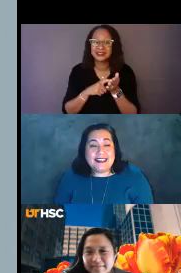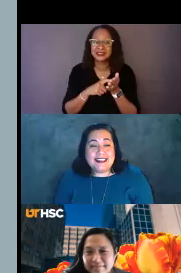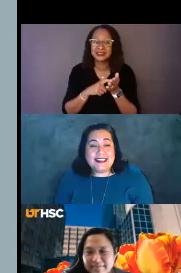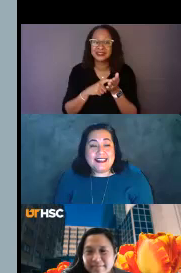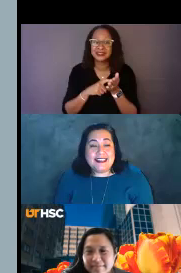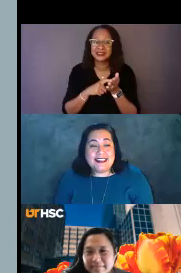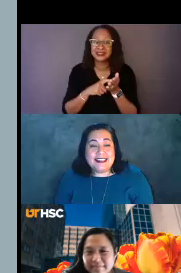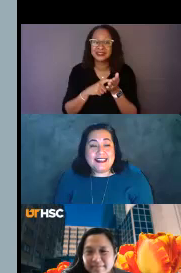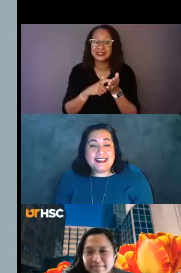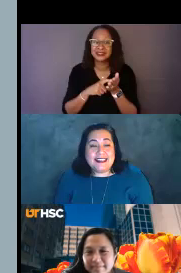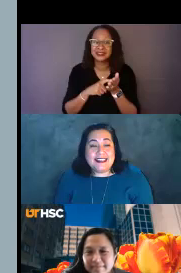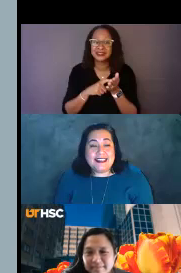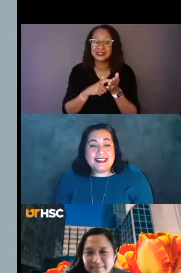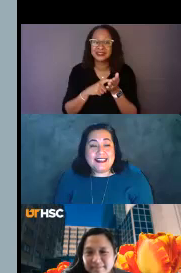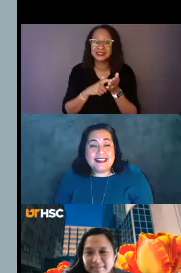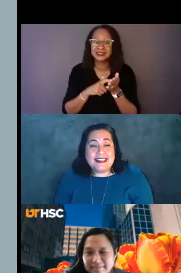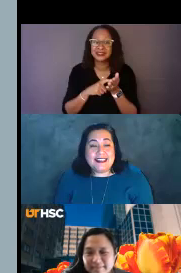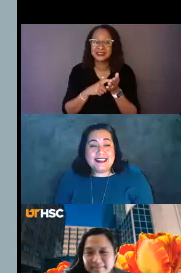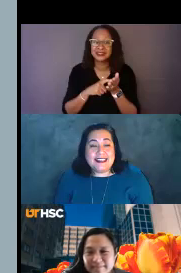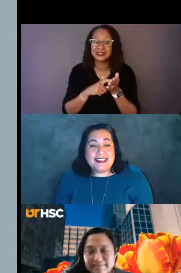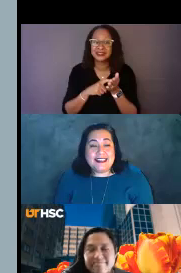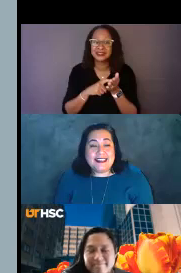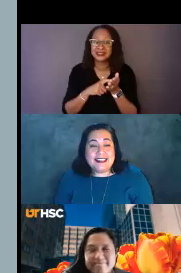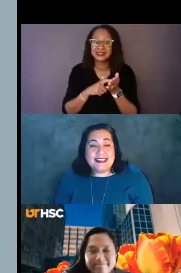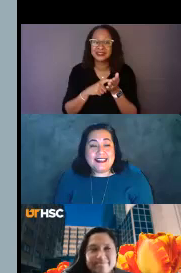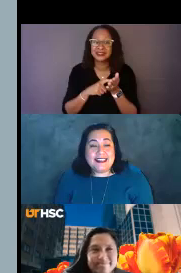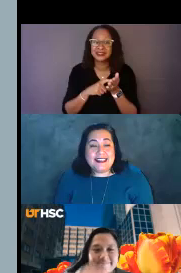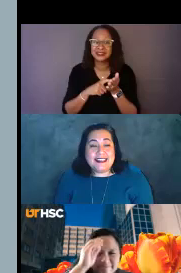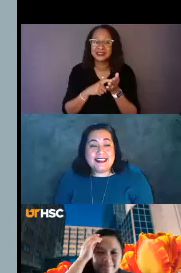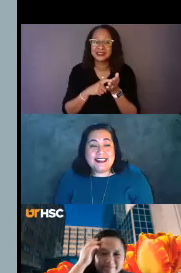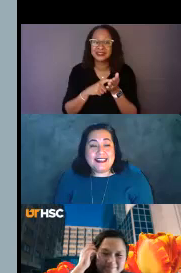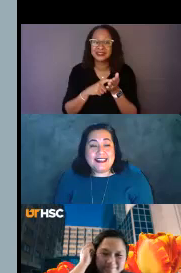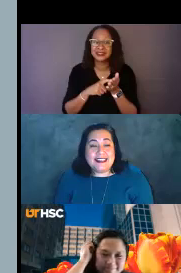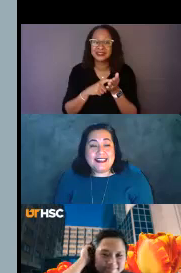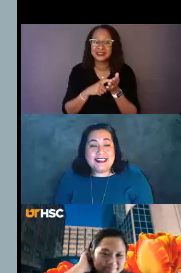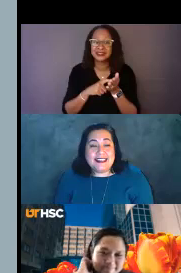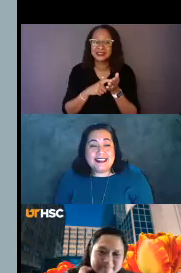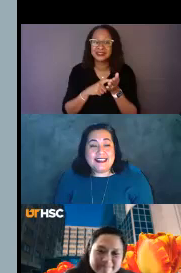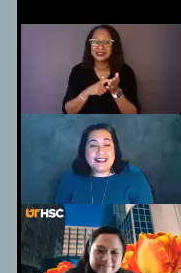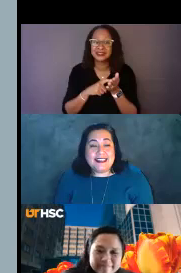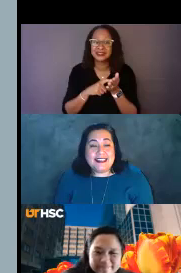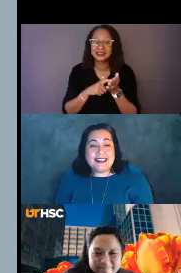So smiles definitely go a long way to these attentions, definitely. Does anybody else want to share?